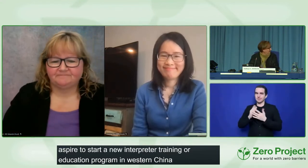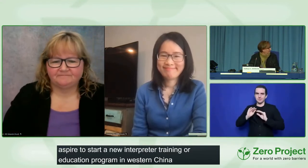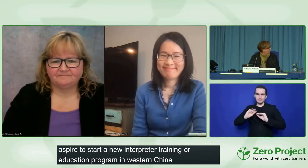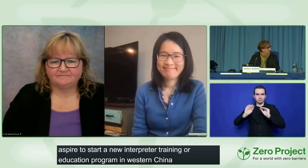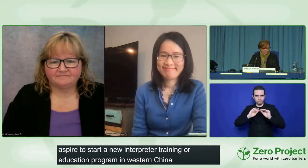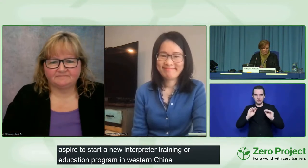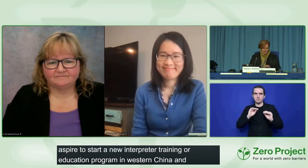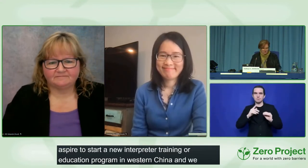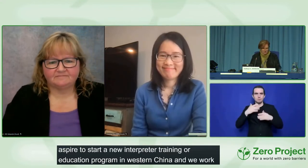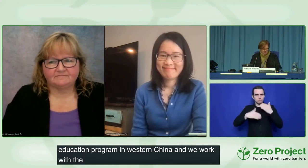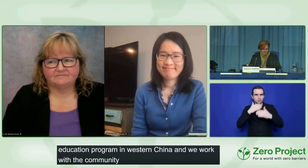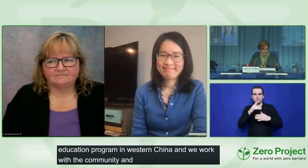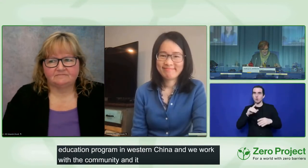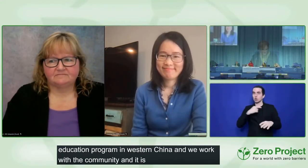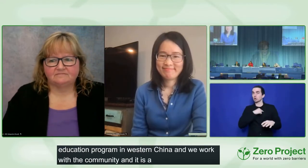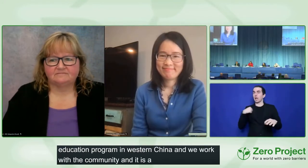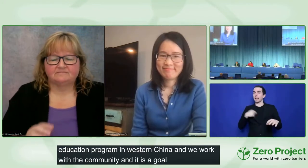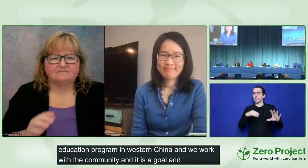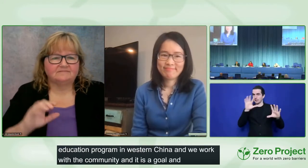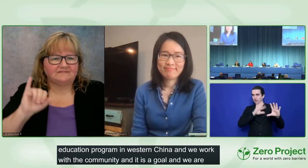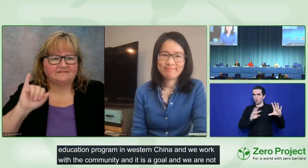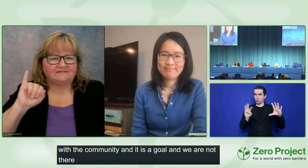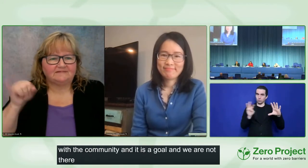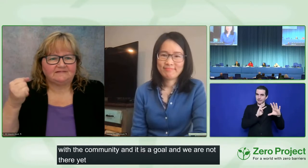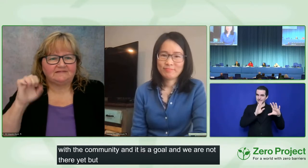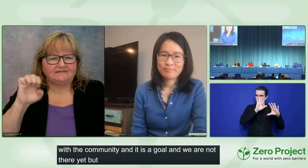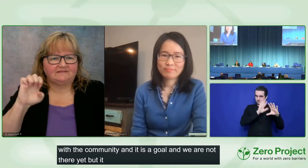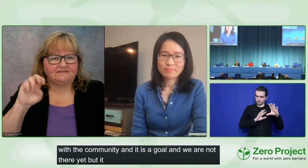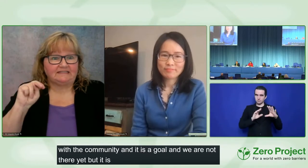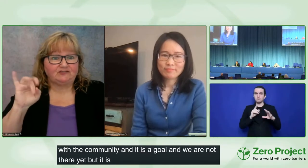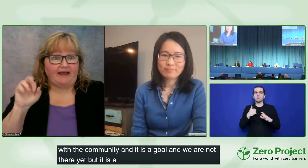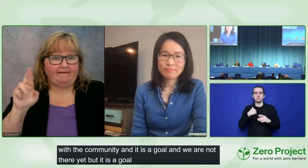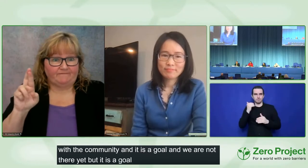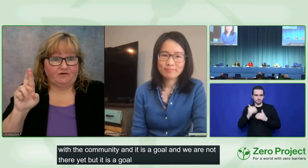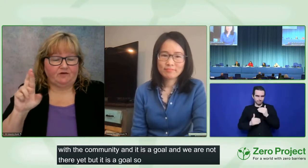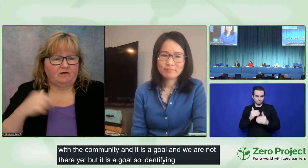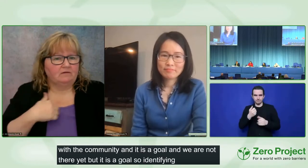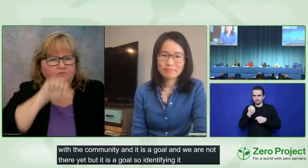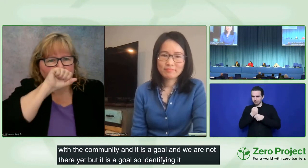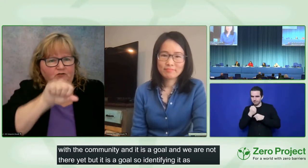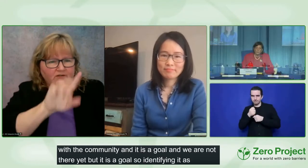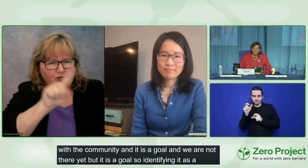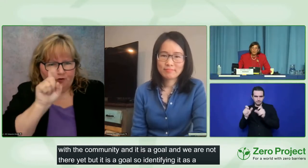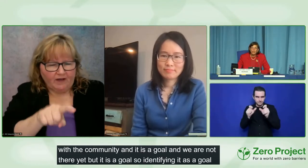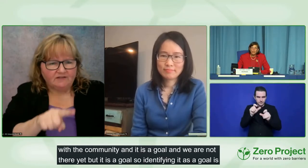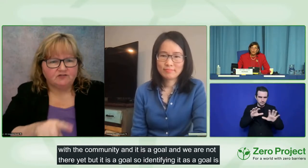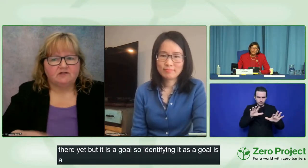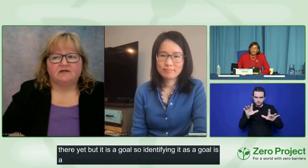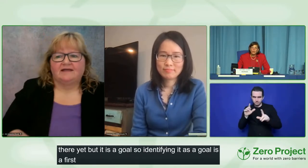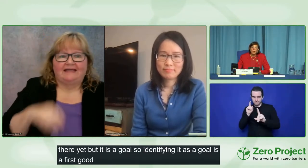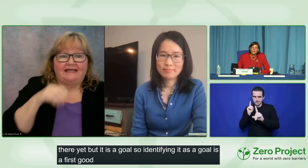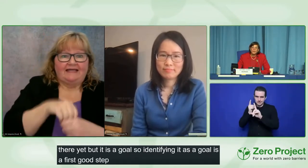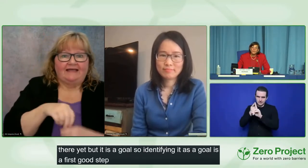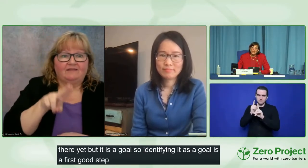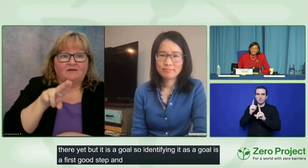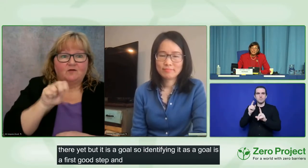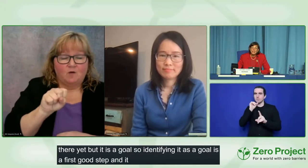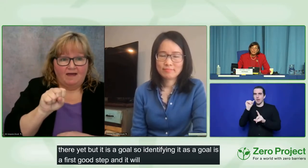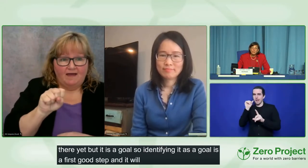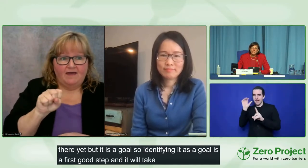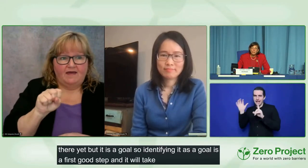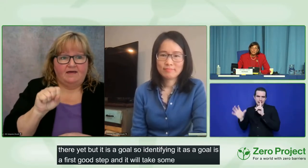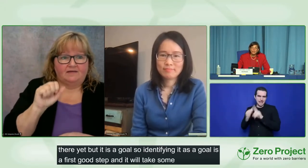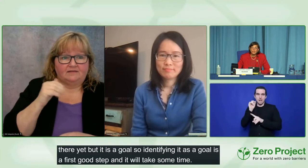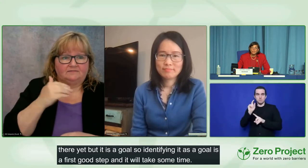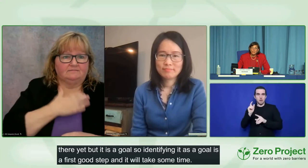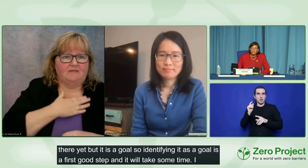So I love your question. So in the United States, RespectAbility has been working on fighting